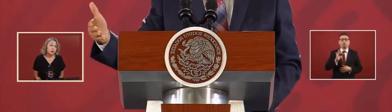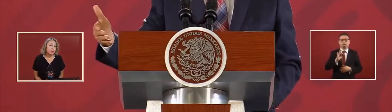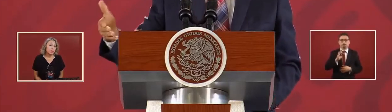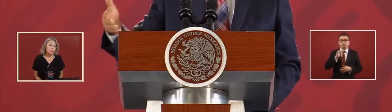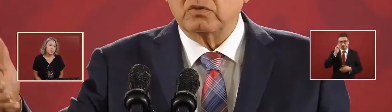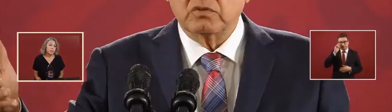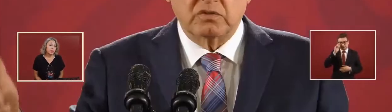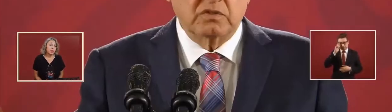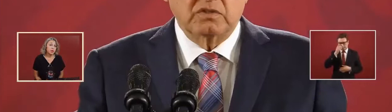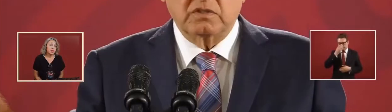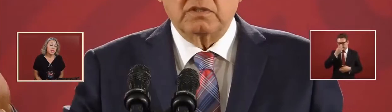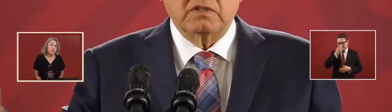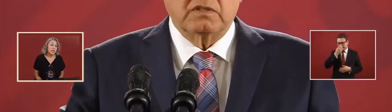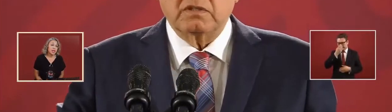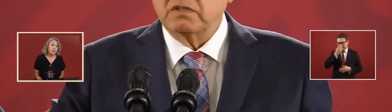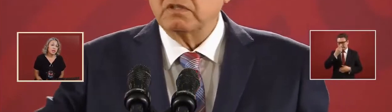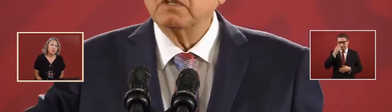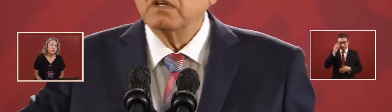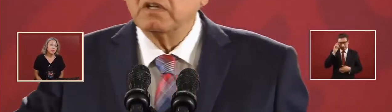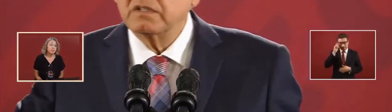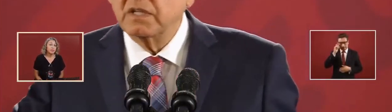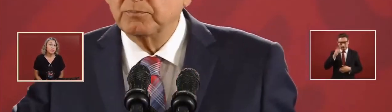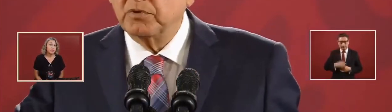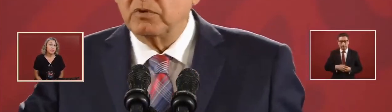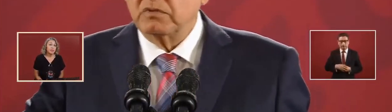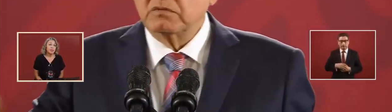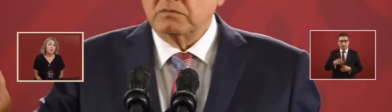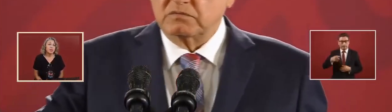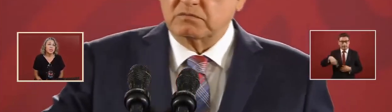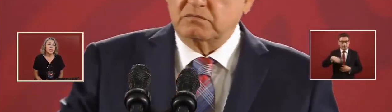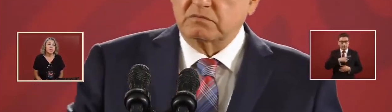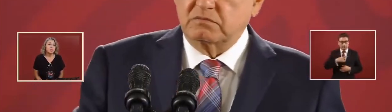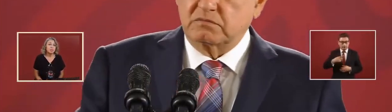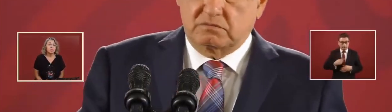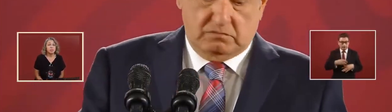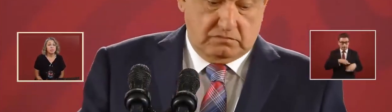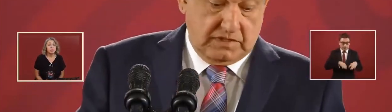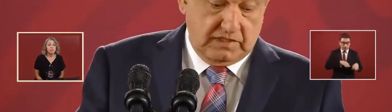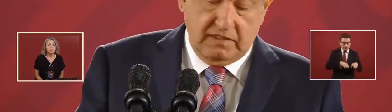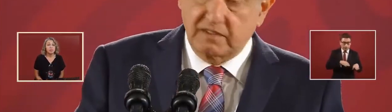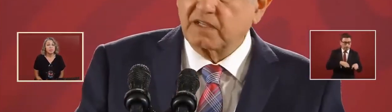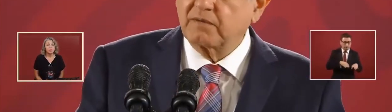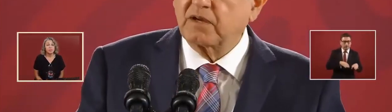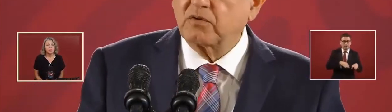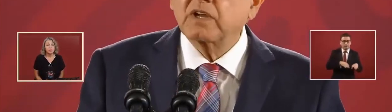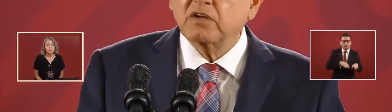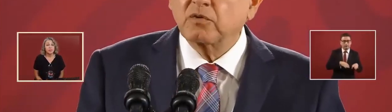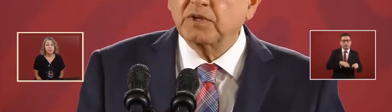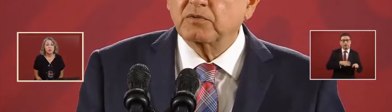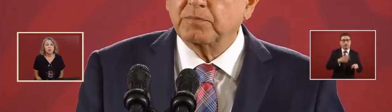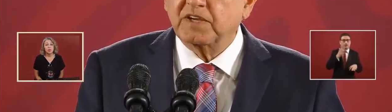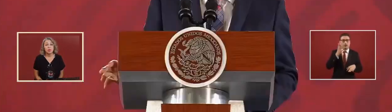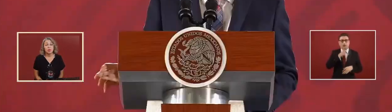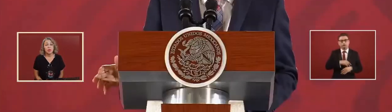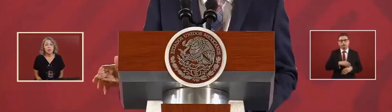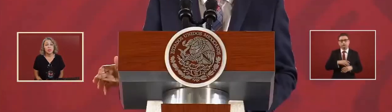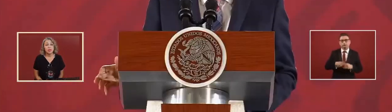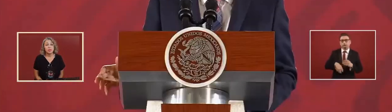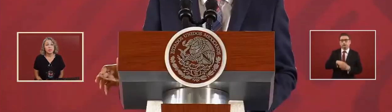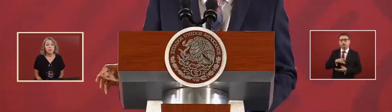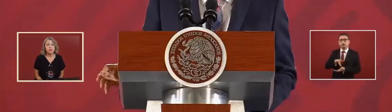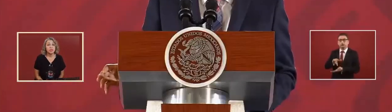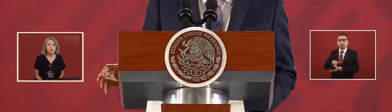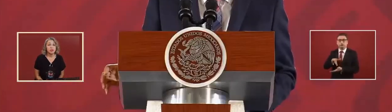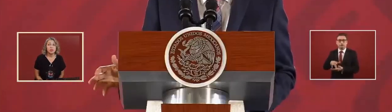the time or work in the government, in order to